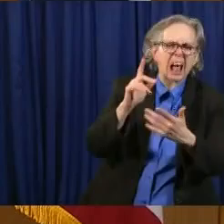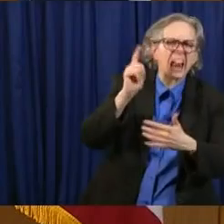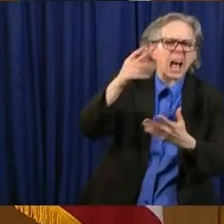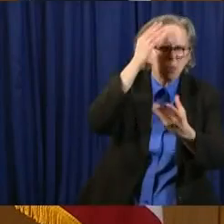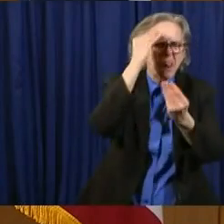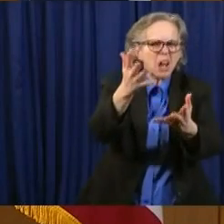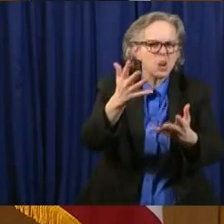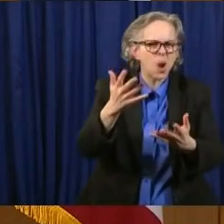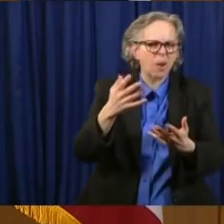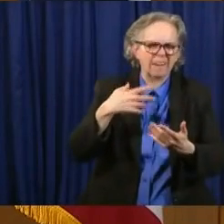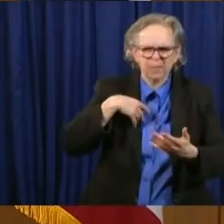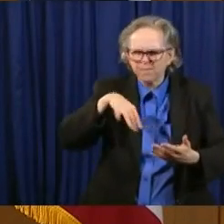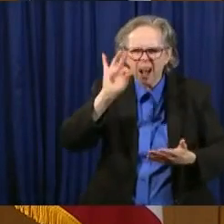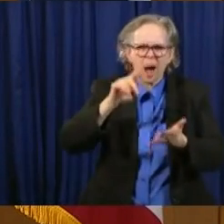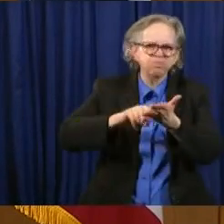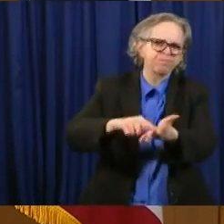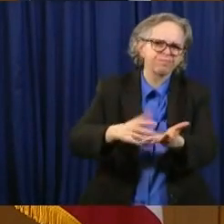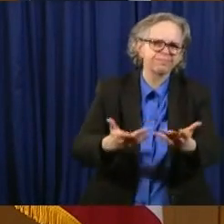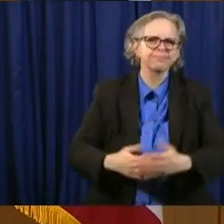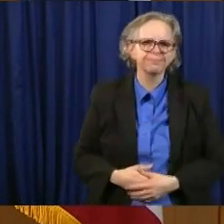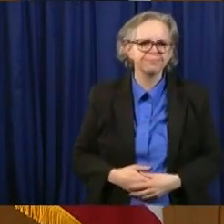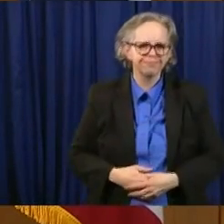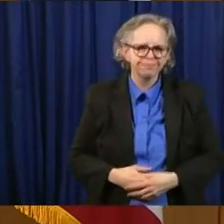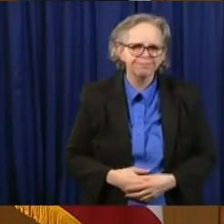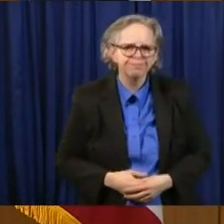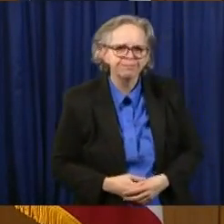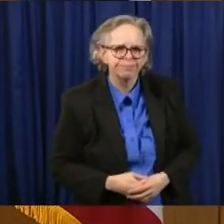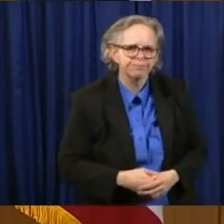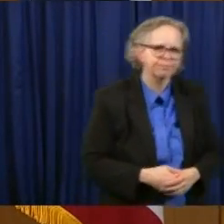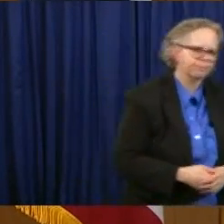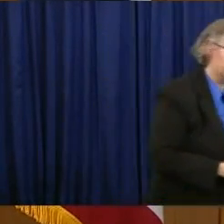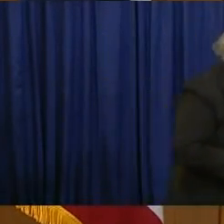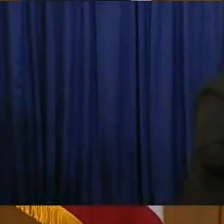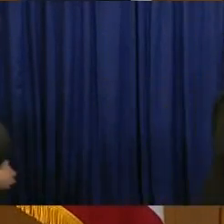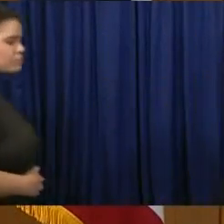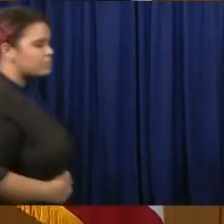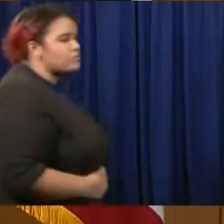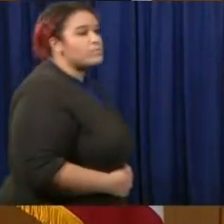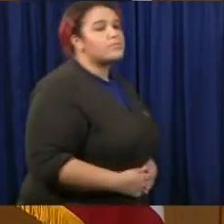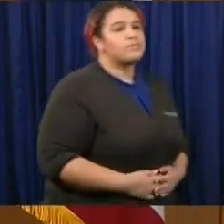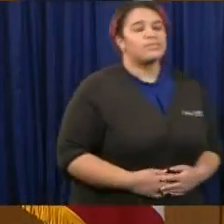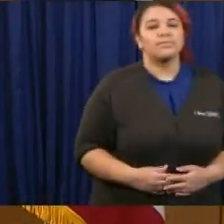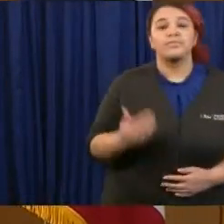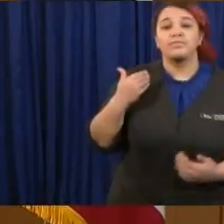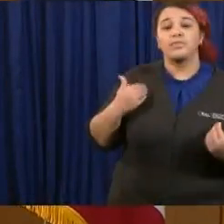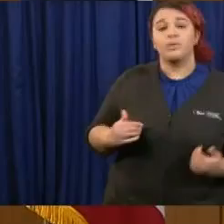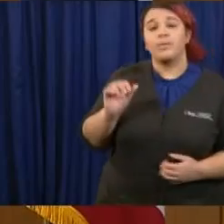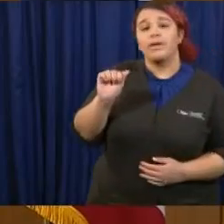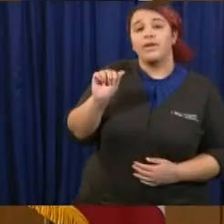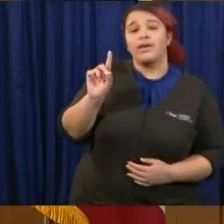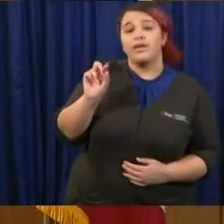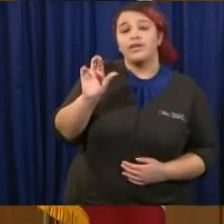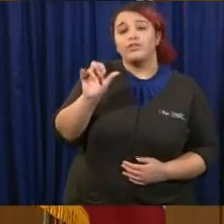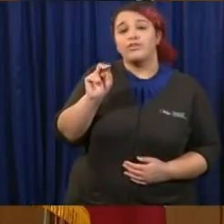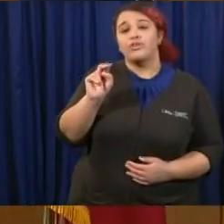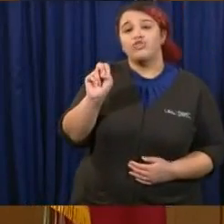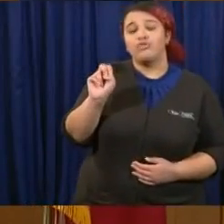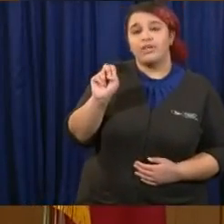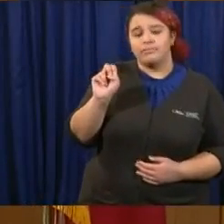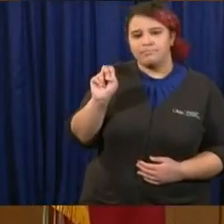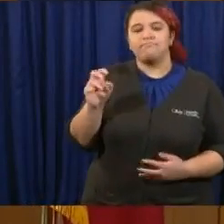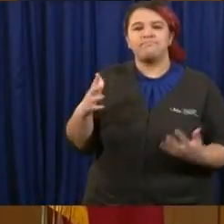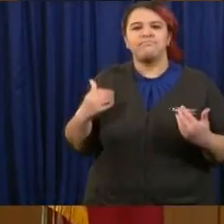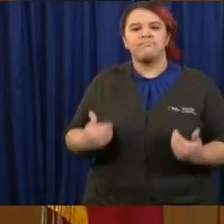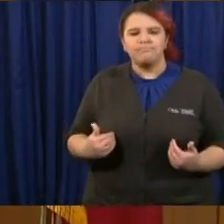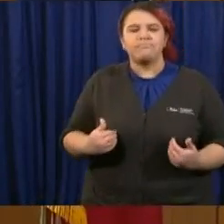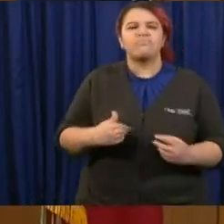Adrienne Robbins, NBC4. And my questions for the governor and possibly Dr. Acton can weigh in on this as well. When it comes to random sampling